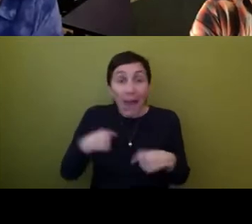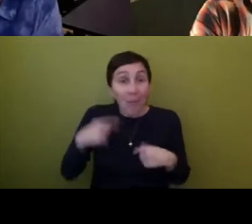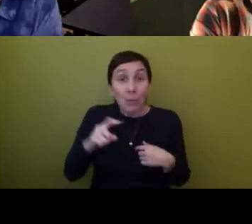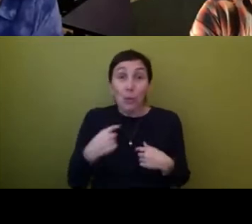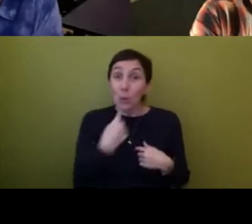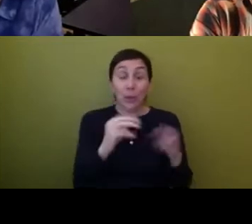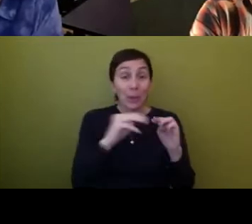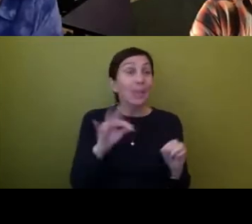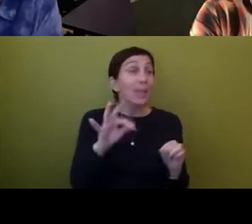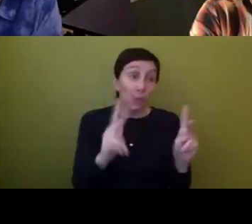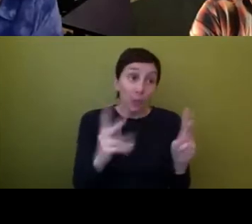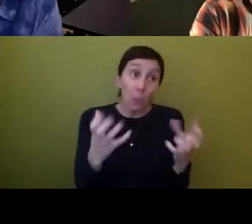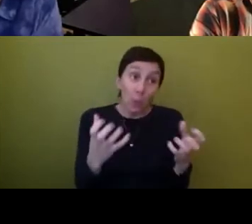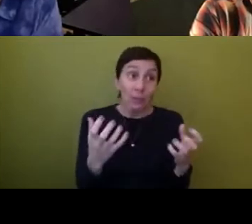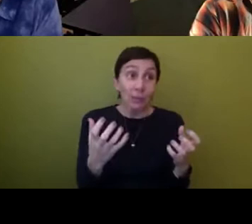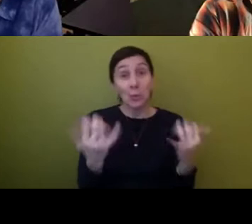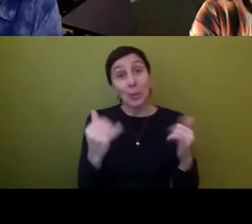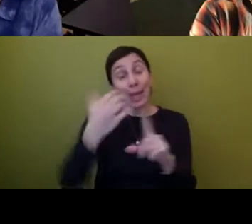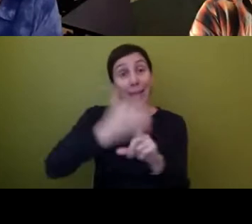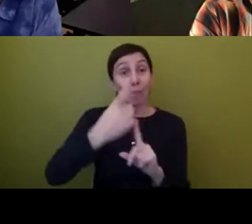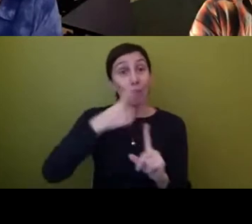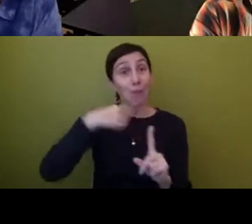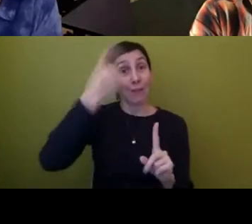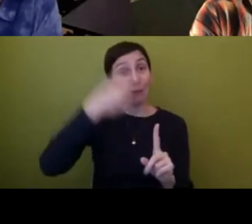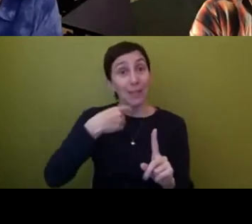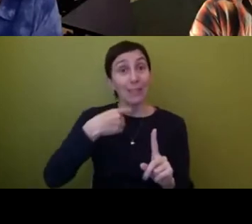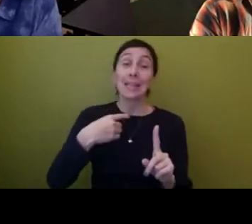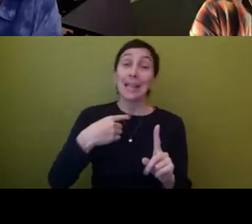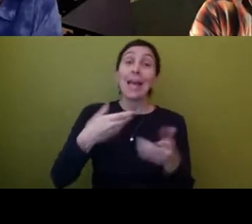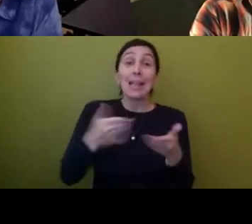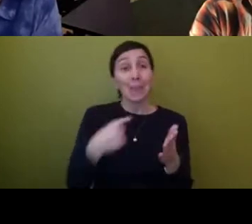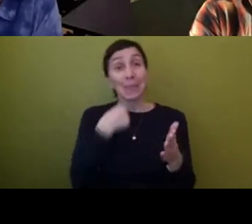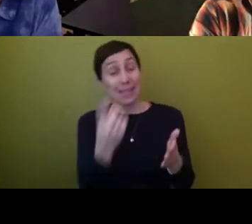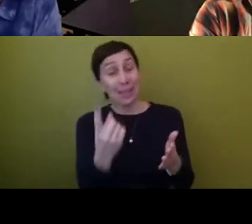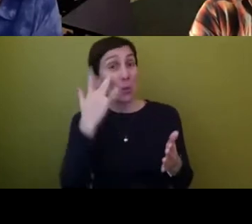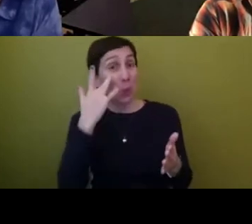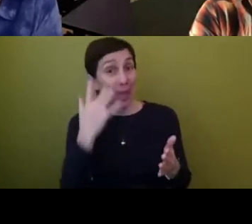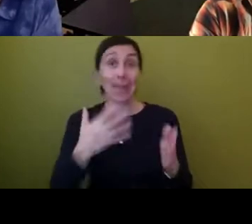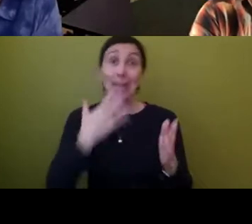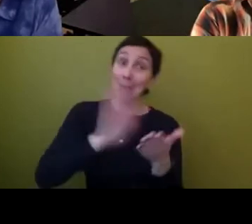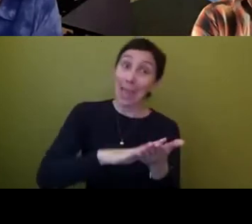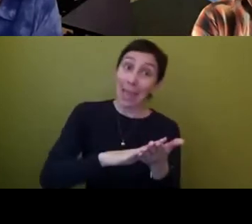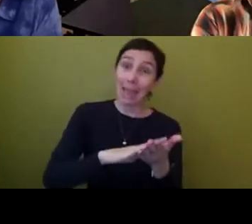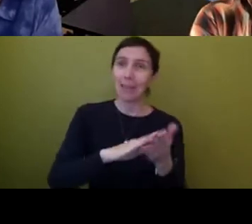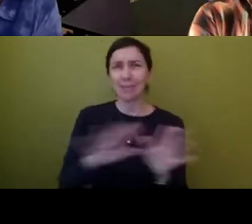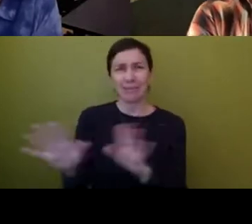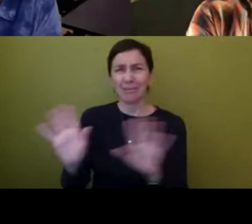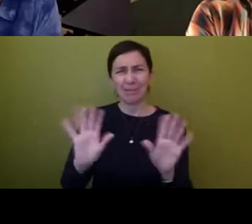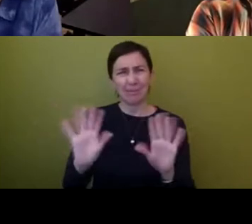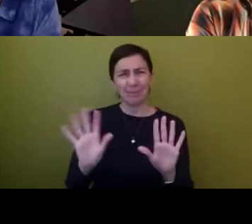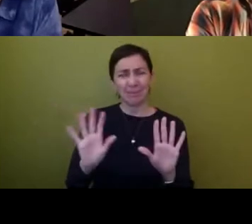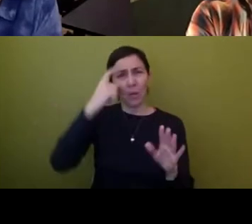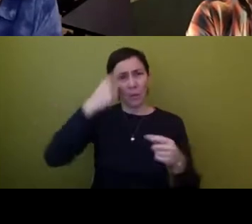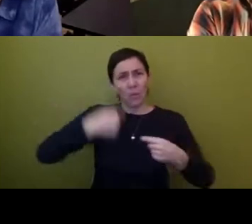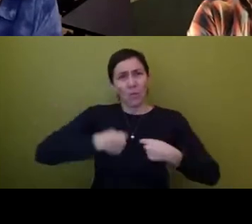here's the, the plan, um, to move forward. Um, no, for me, it's like, I just need